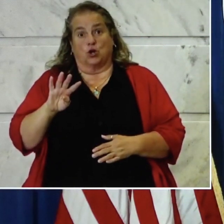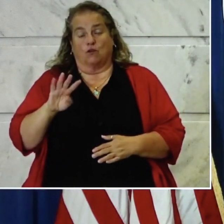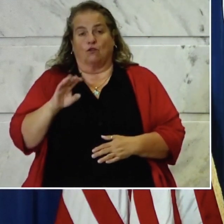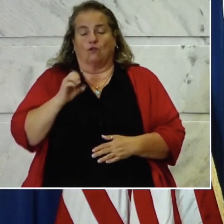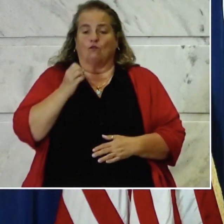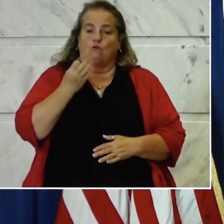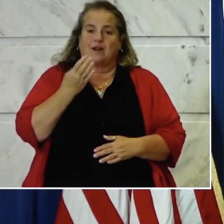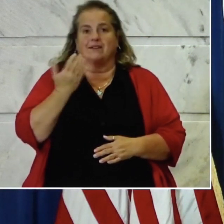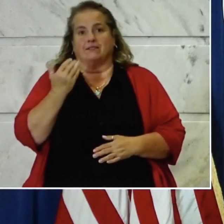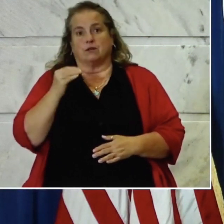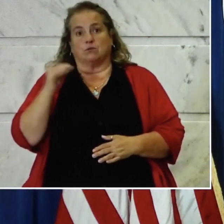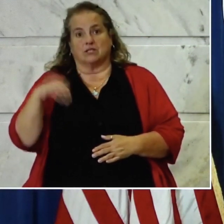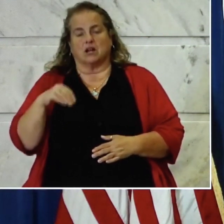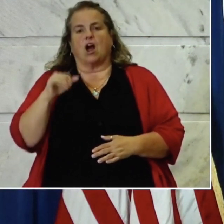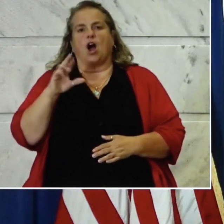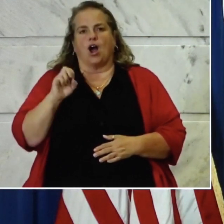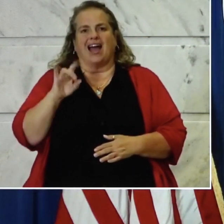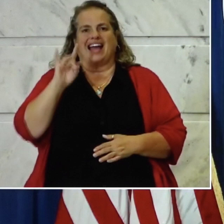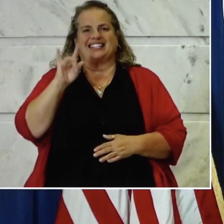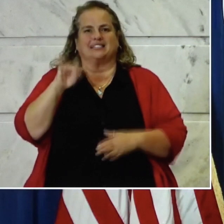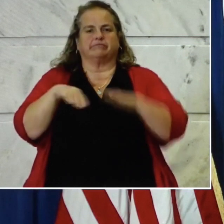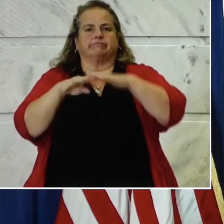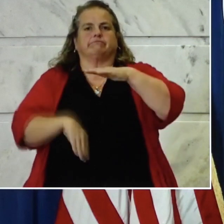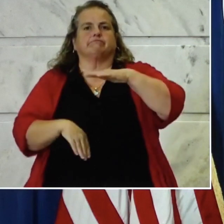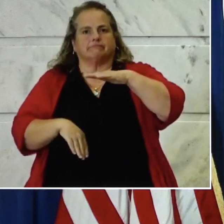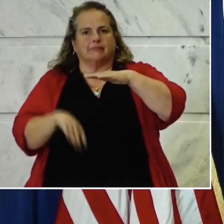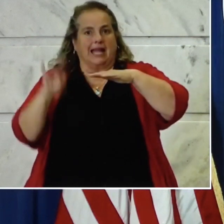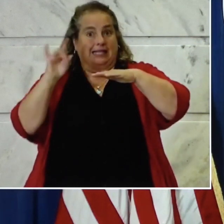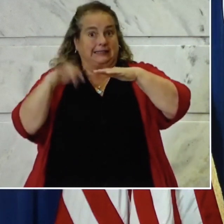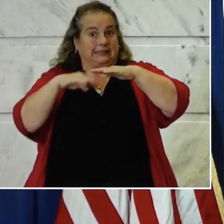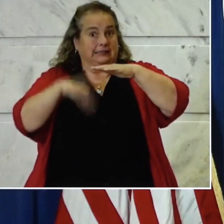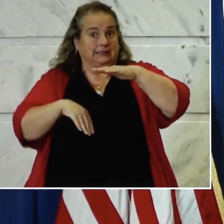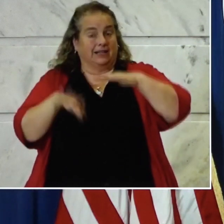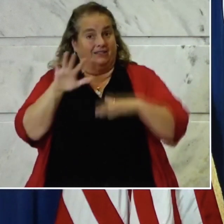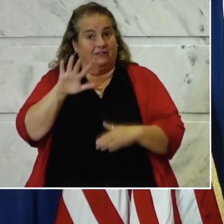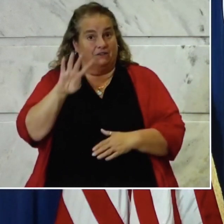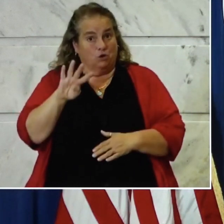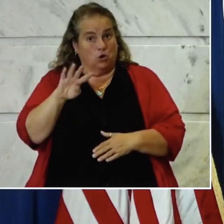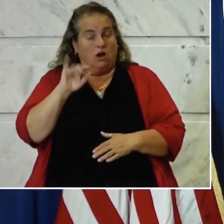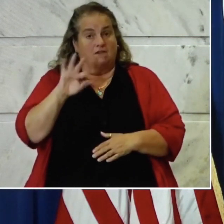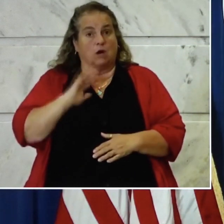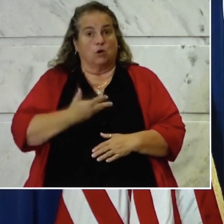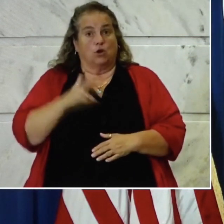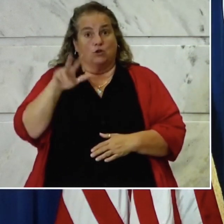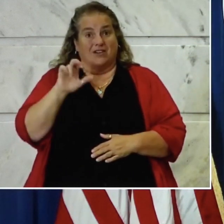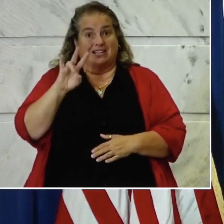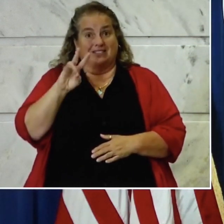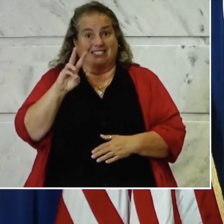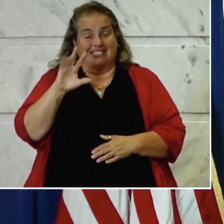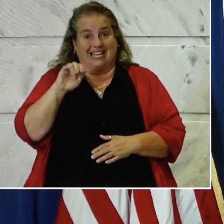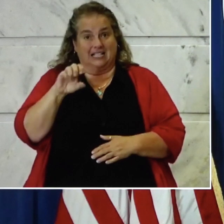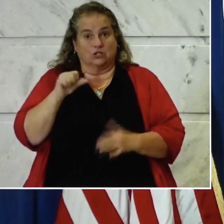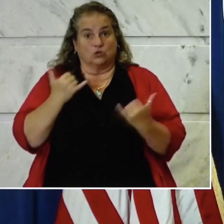15 percent, are 18 or under. 54 of our 376 cases